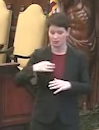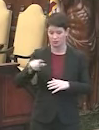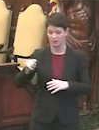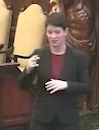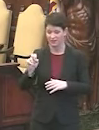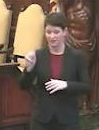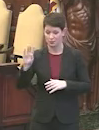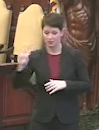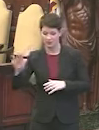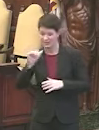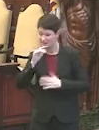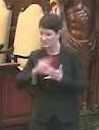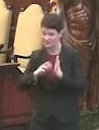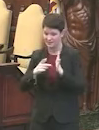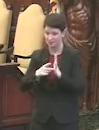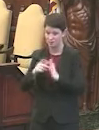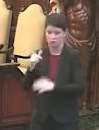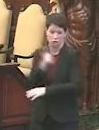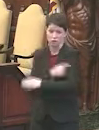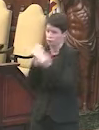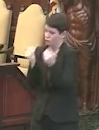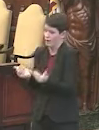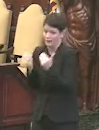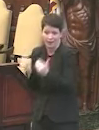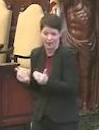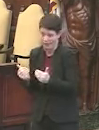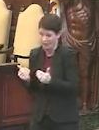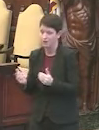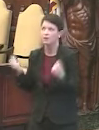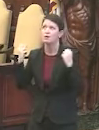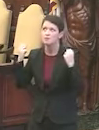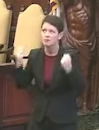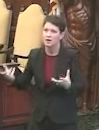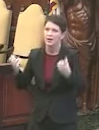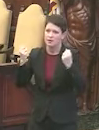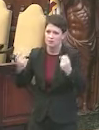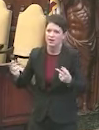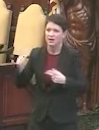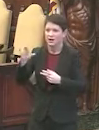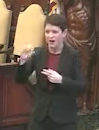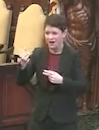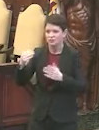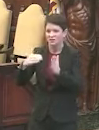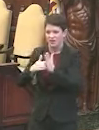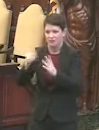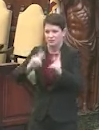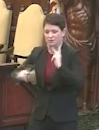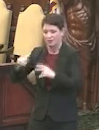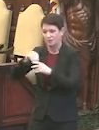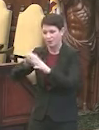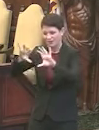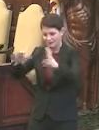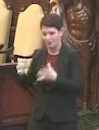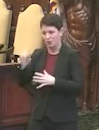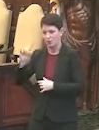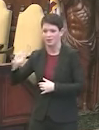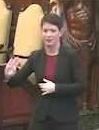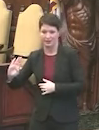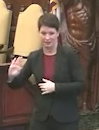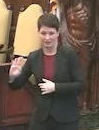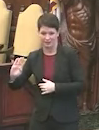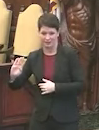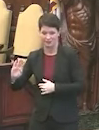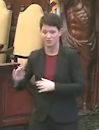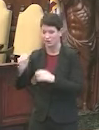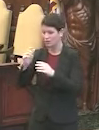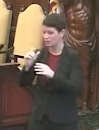phase 1b doesn't mean you're going to get a dose right now because that there are many, many people, hundreds of thousands of people in phase 1b. I don't know the particulars of that